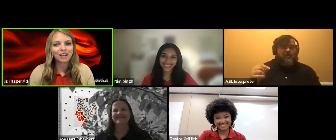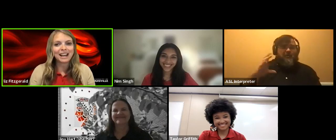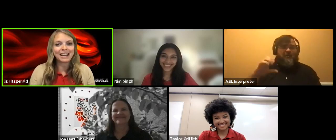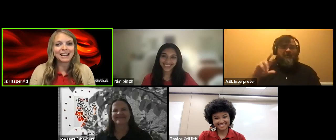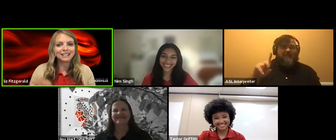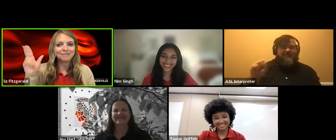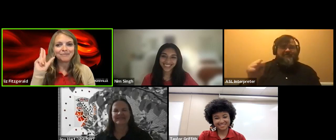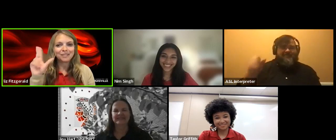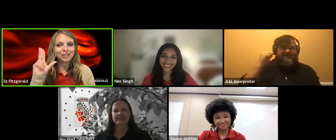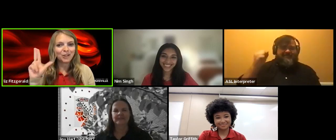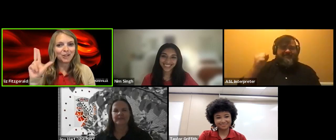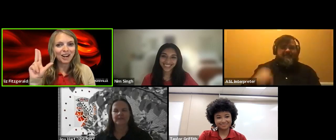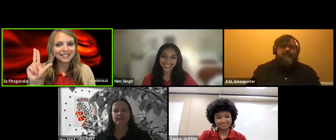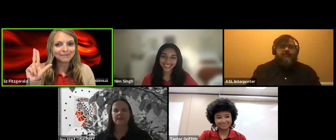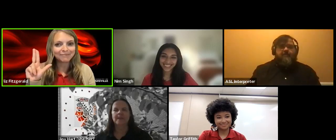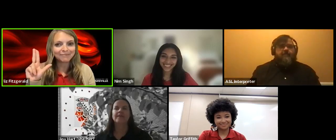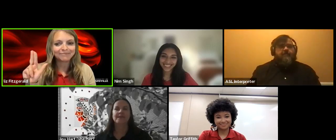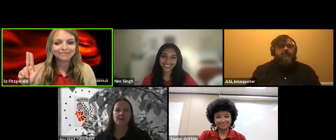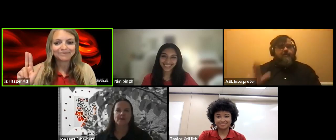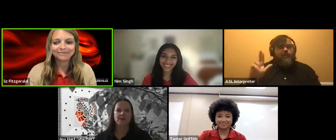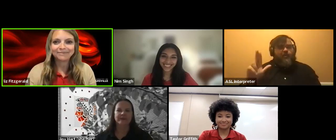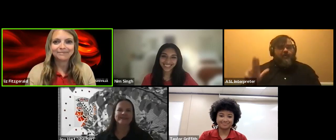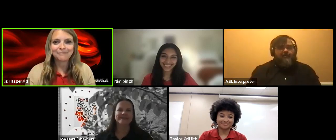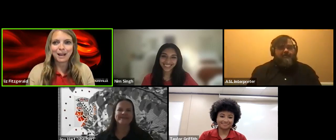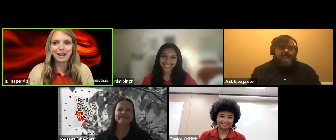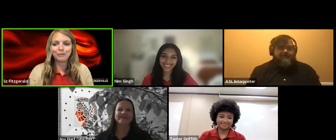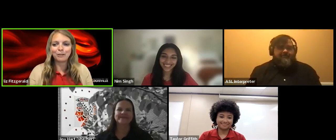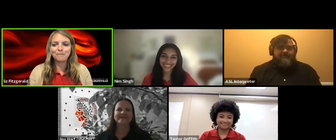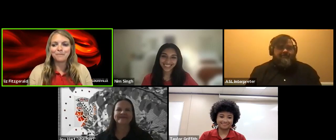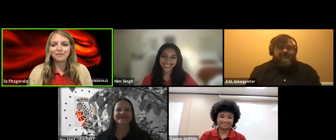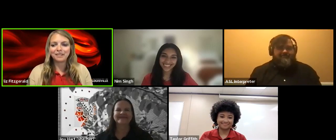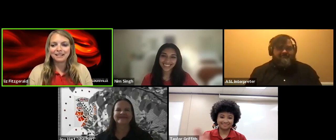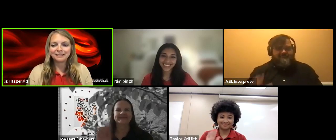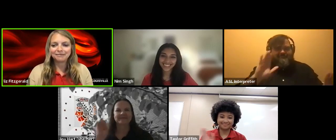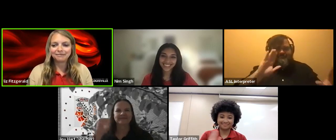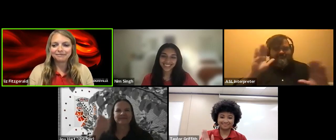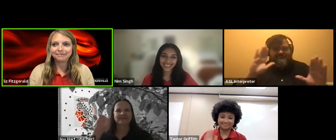thank you everyone. And go cards. Bye everyone.